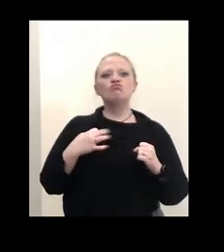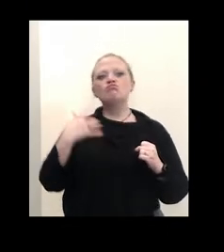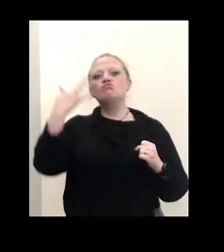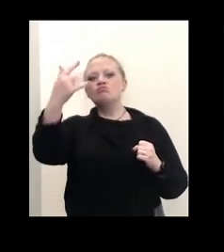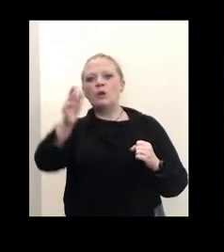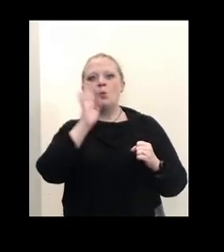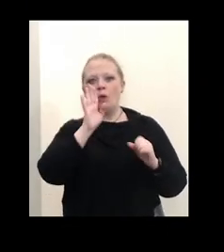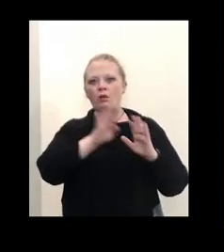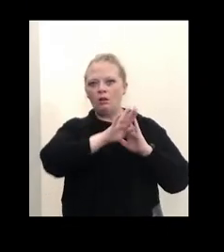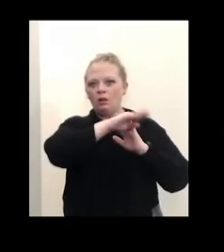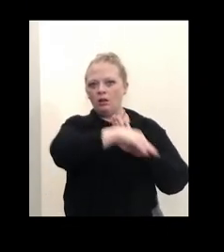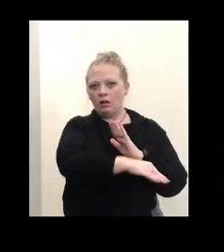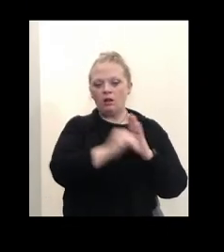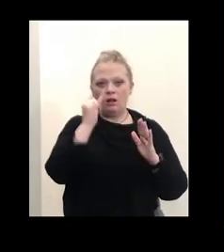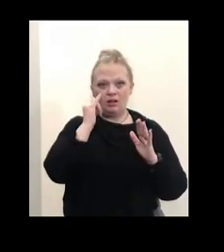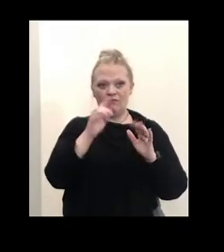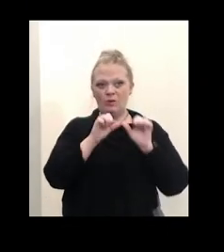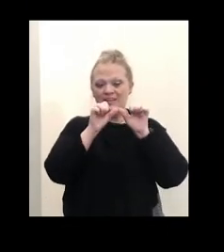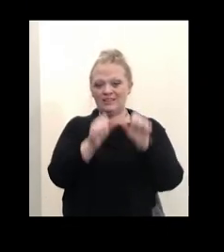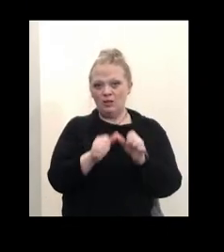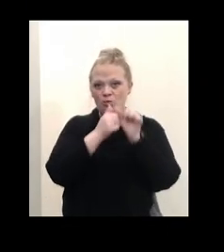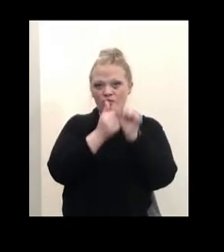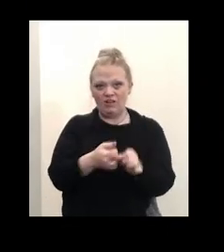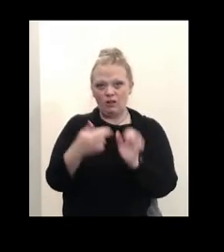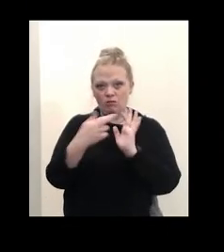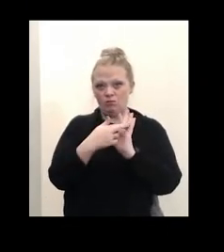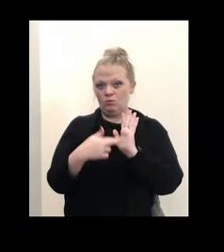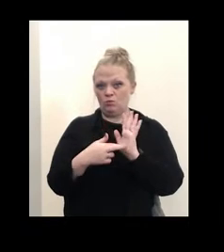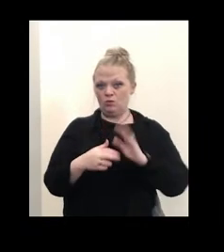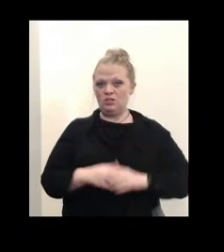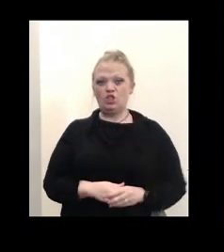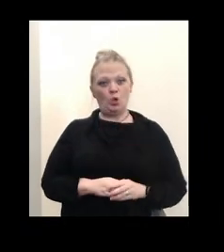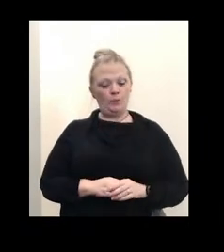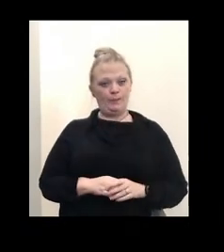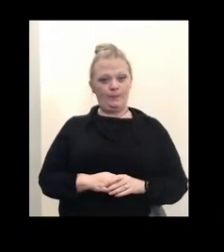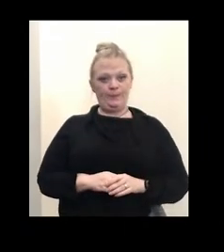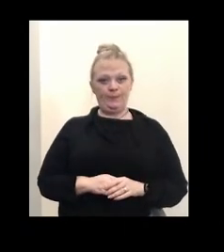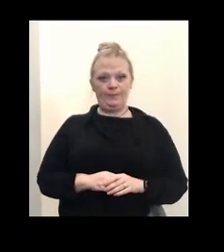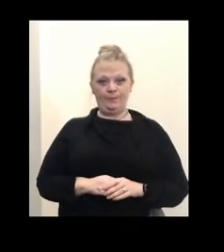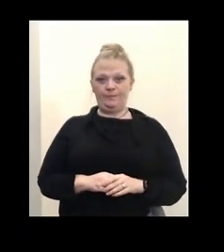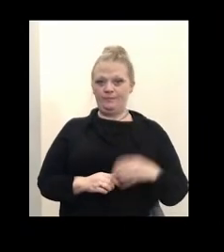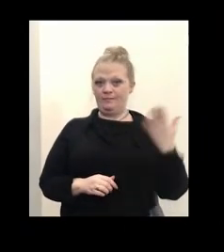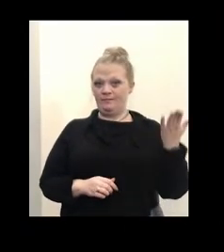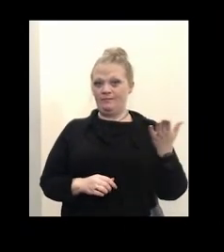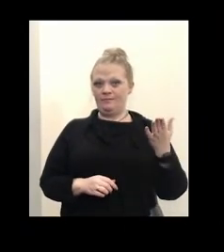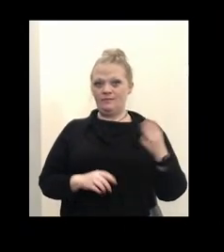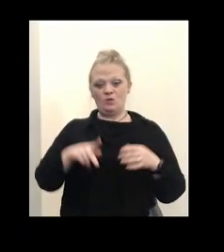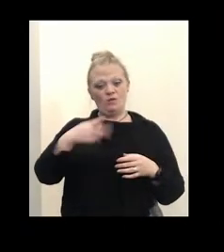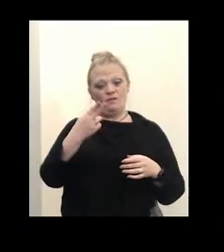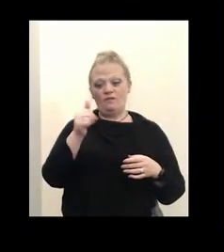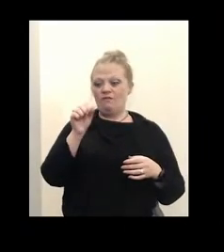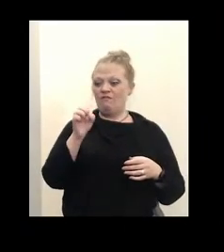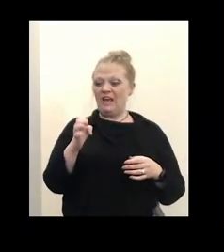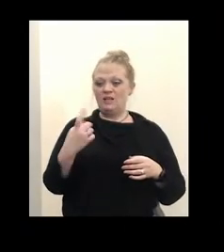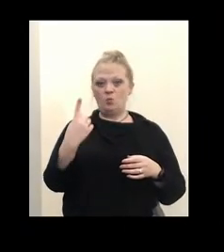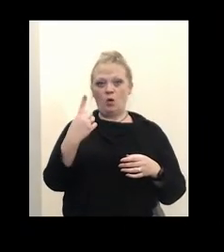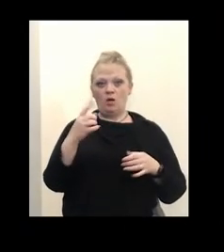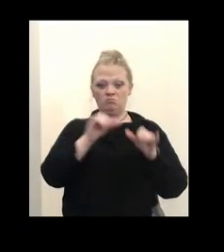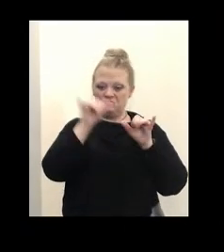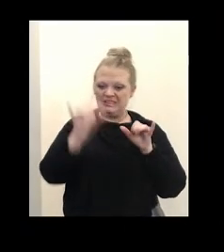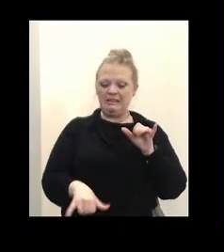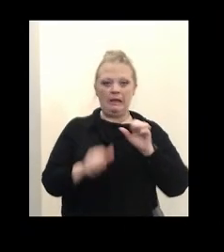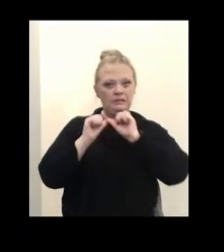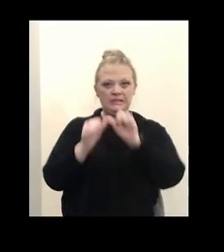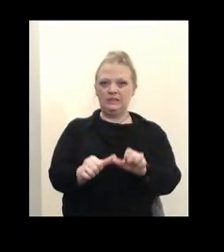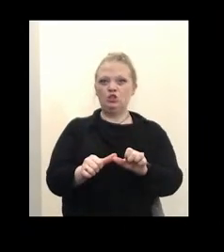we continue to adhere to the rules. So phase one stays in place. Masking works. We know it works.